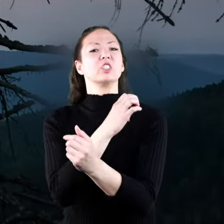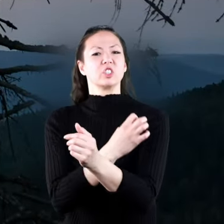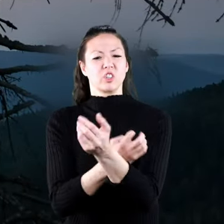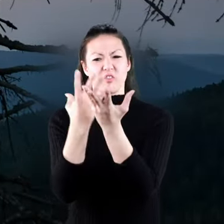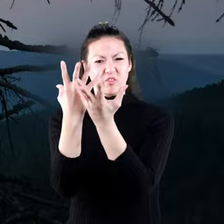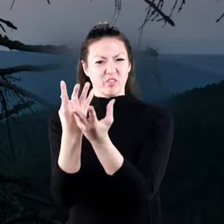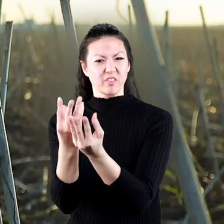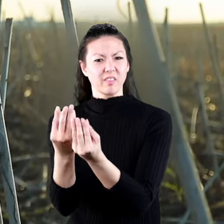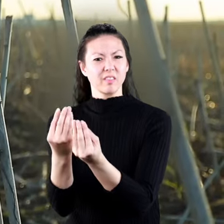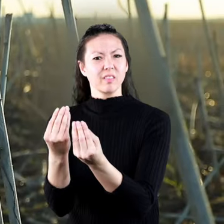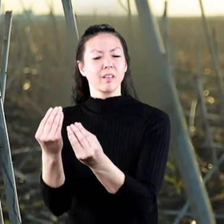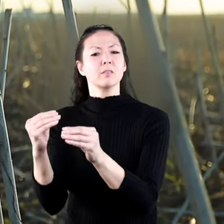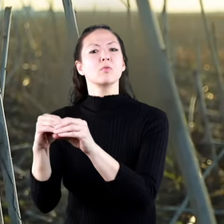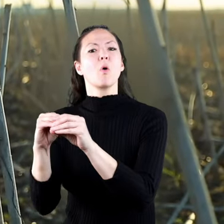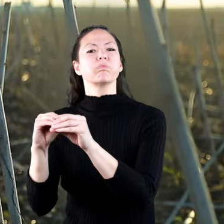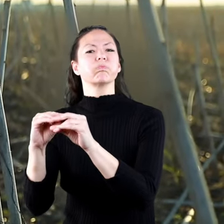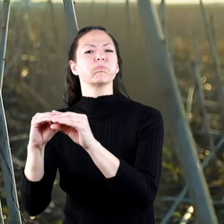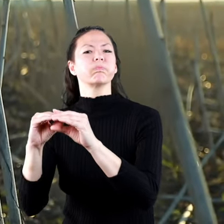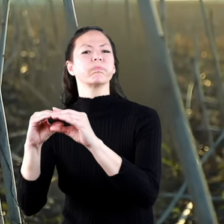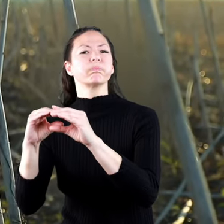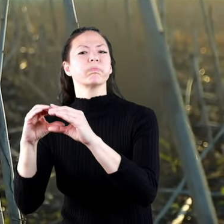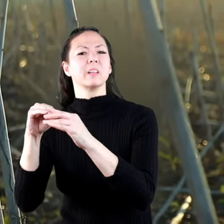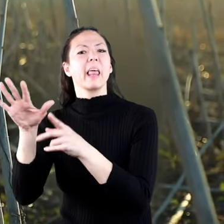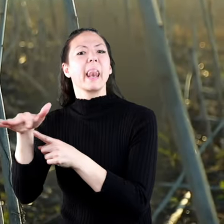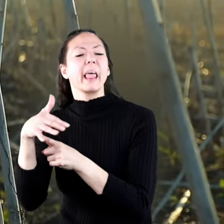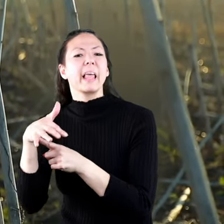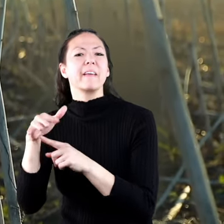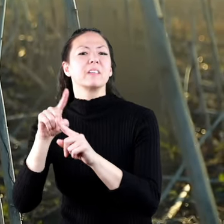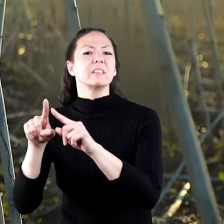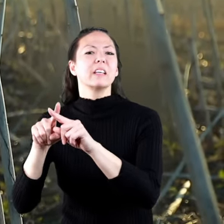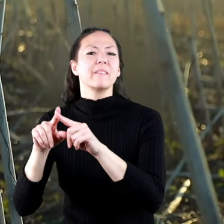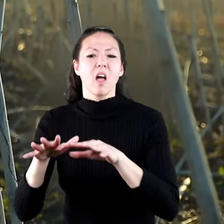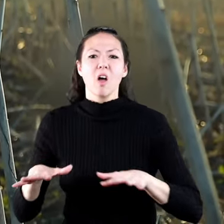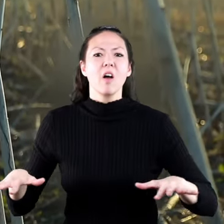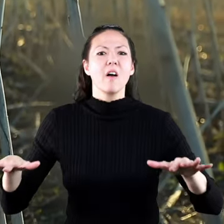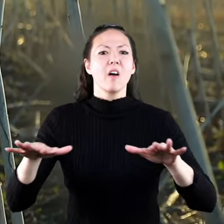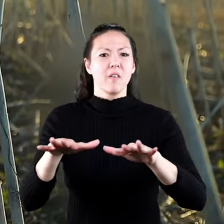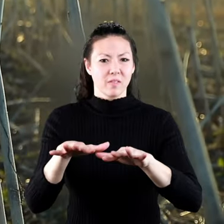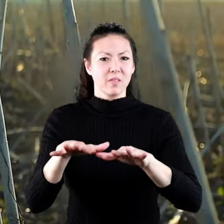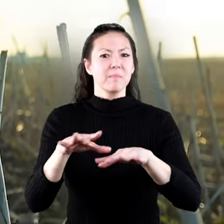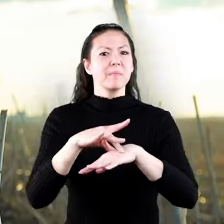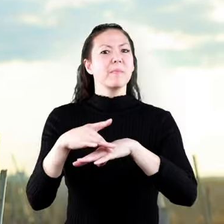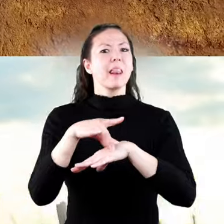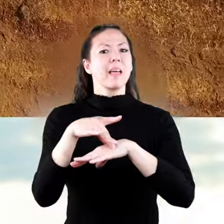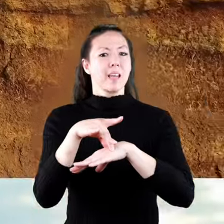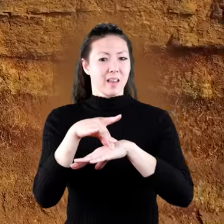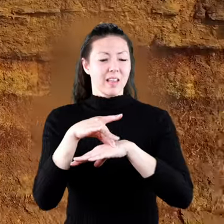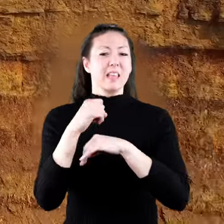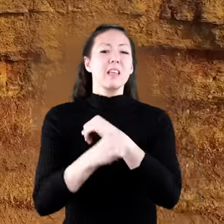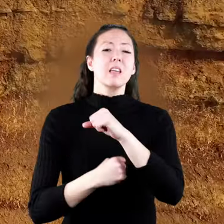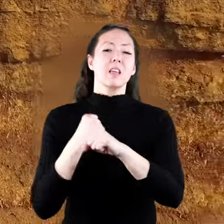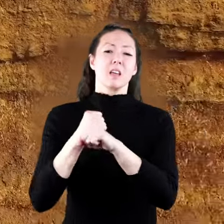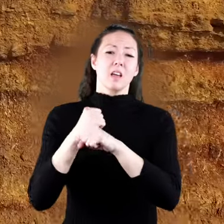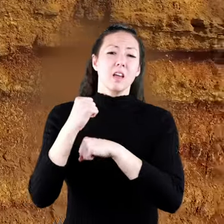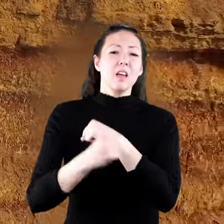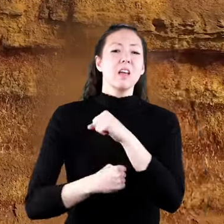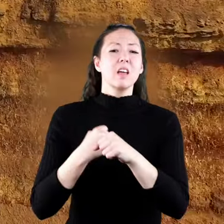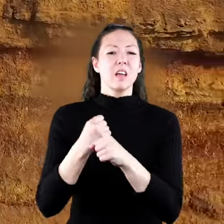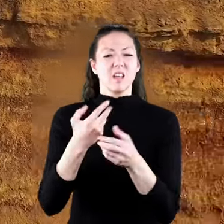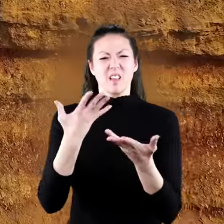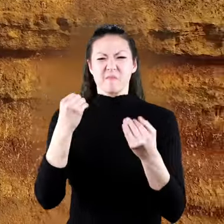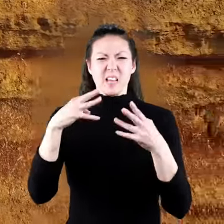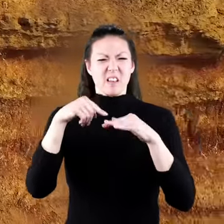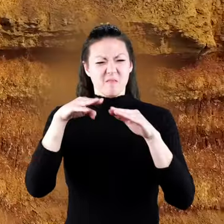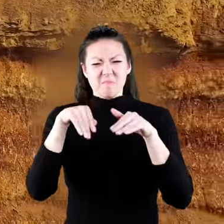them lots of energy that was stored in their leaves and stems and other parts of their living bodies. And over the years,